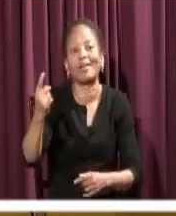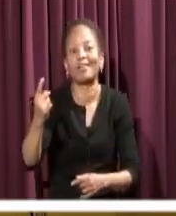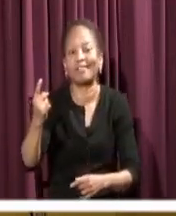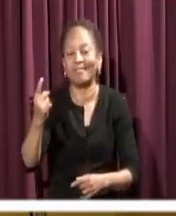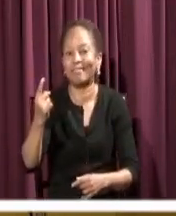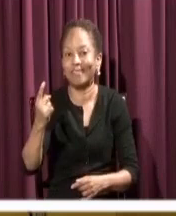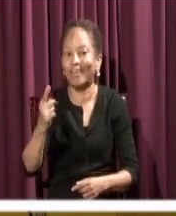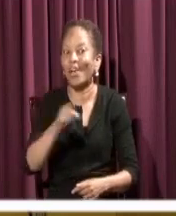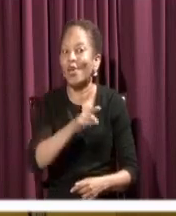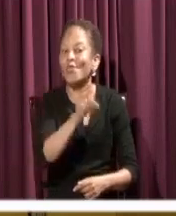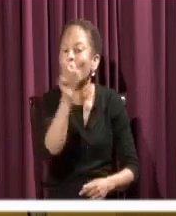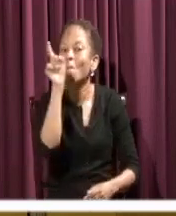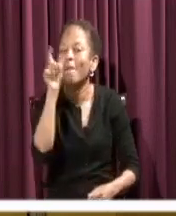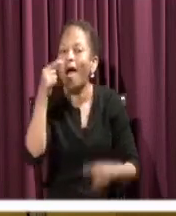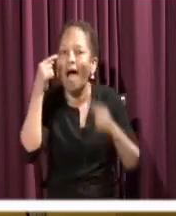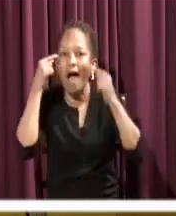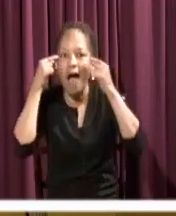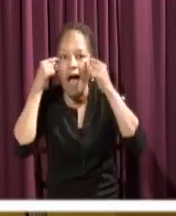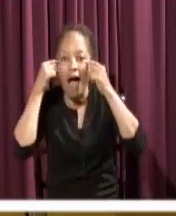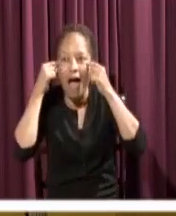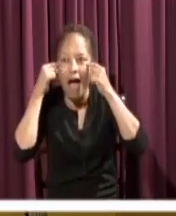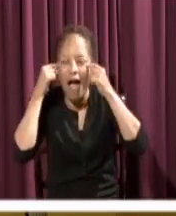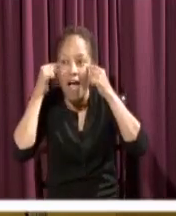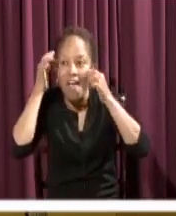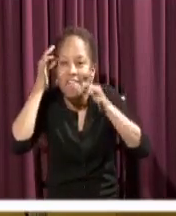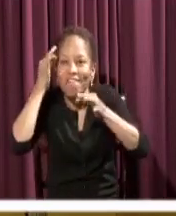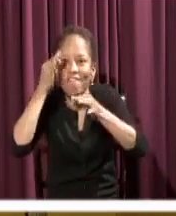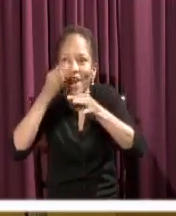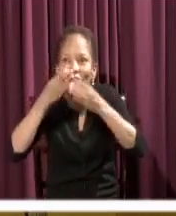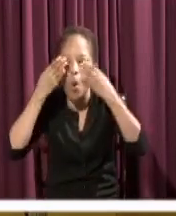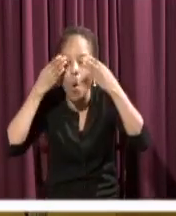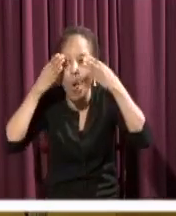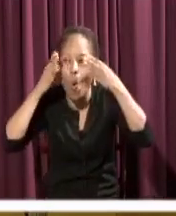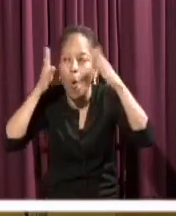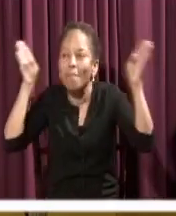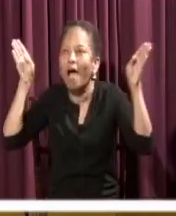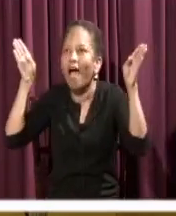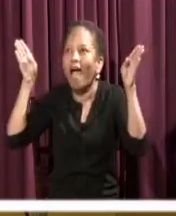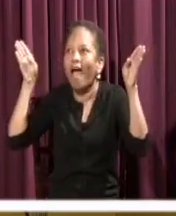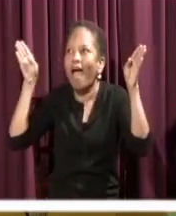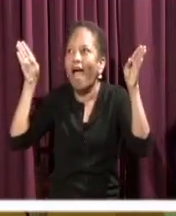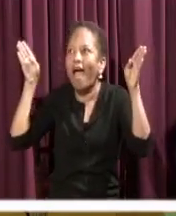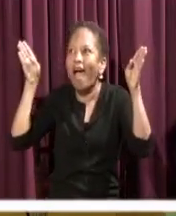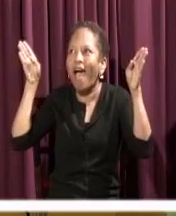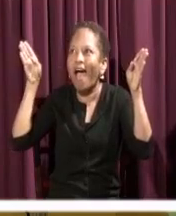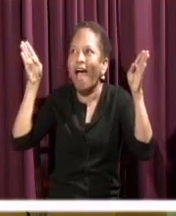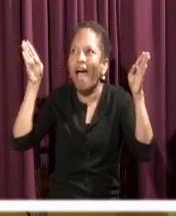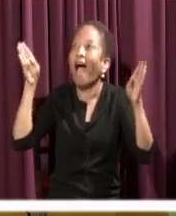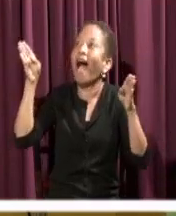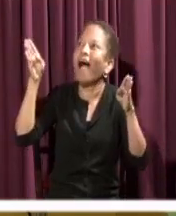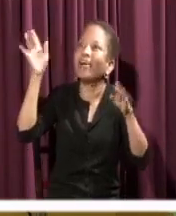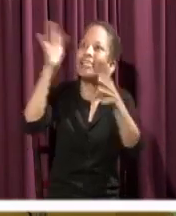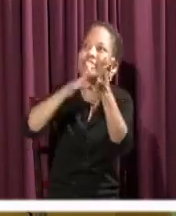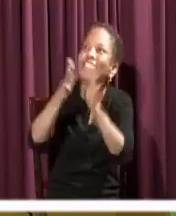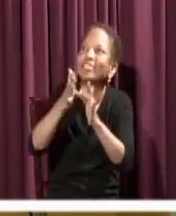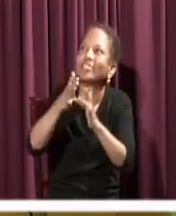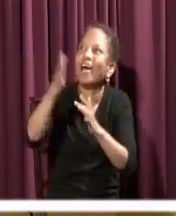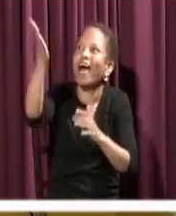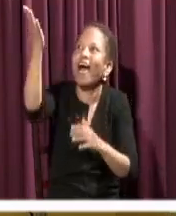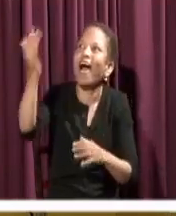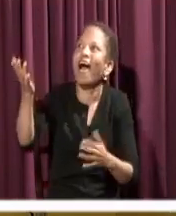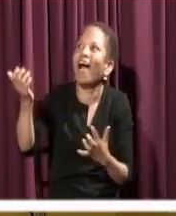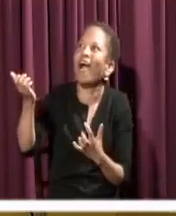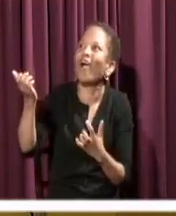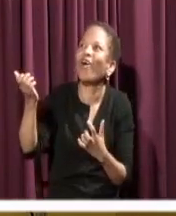But you have to have the eyes of faith to see that it is him. And when you see him, call him. And